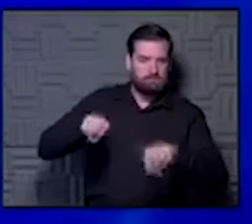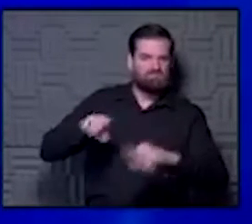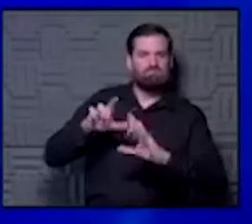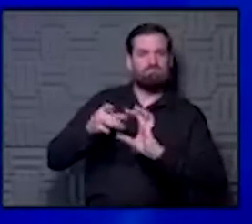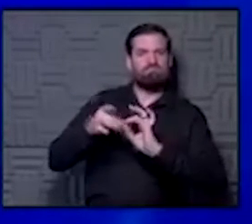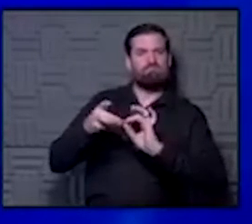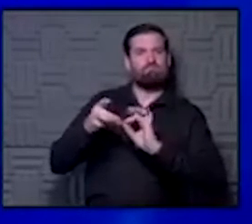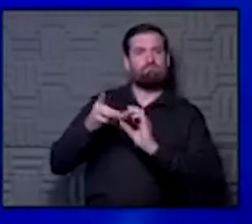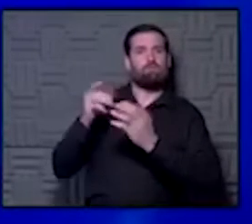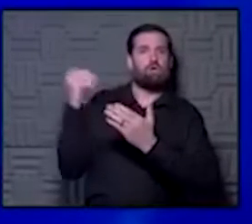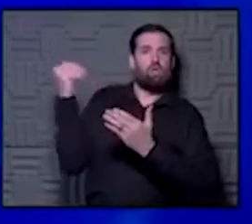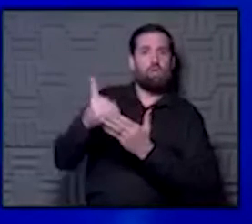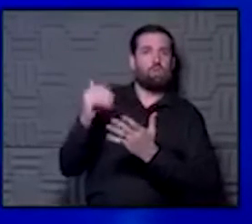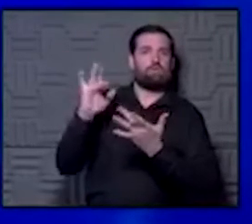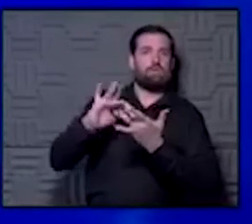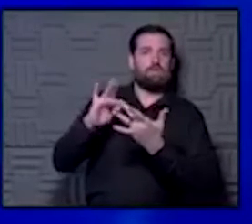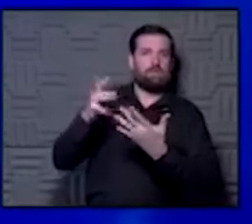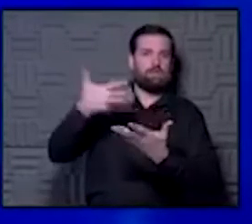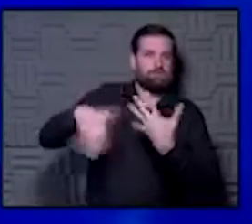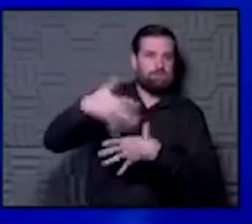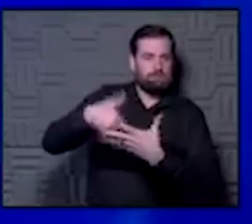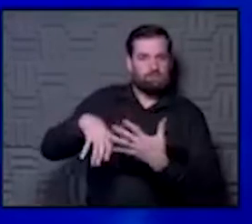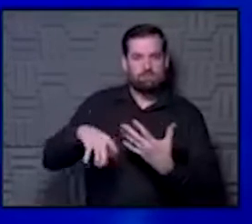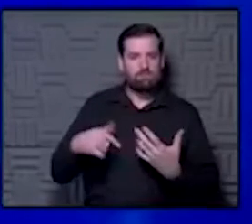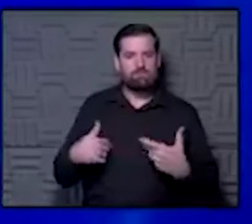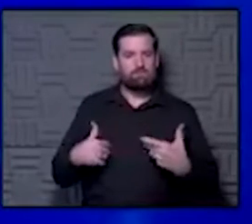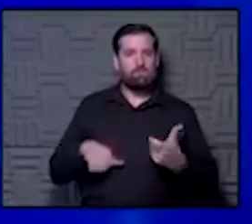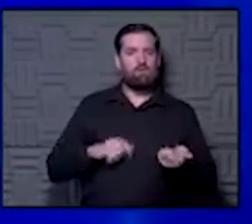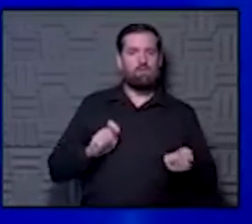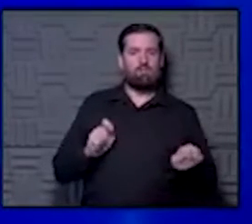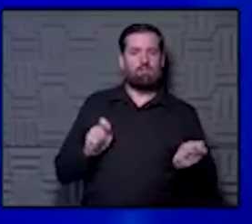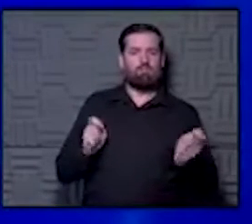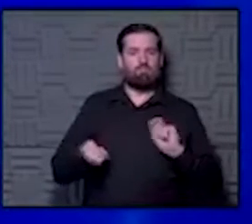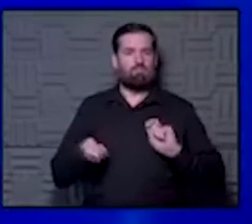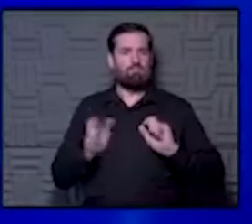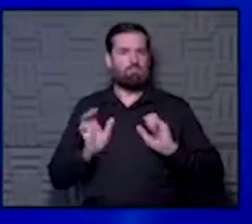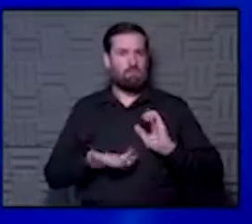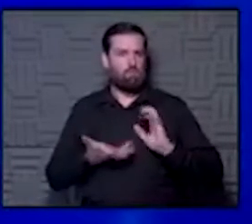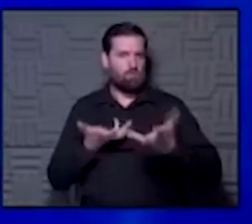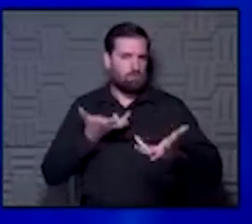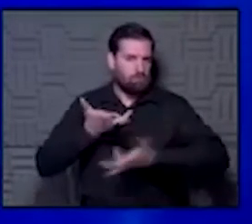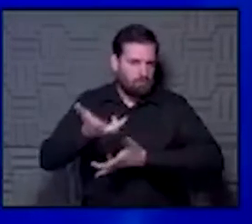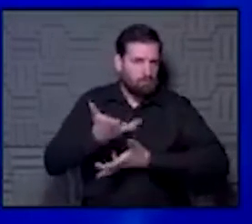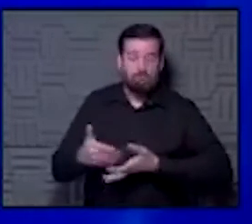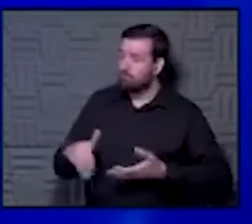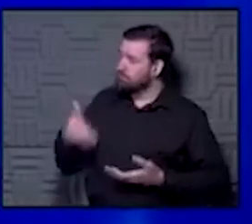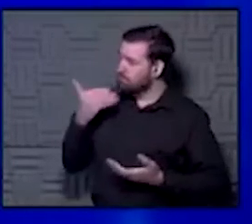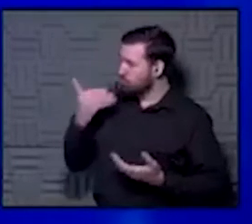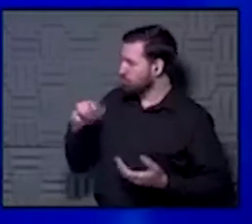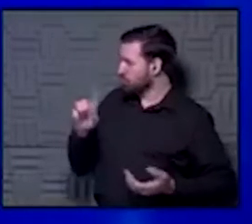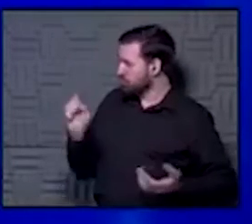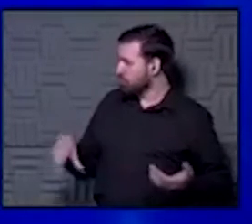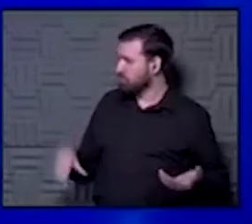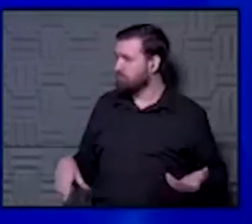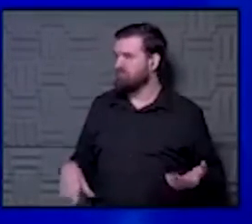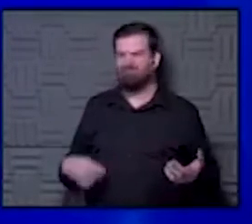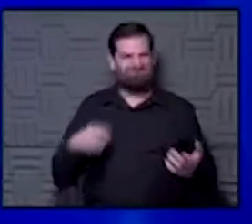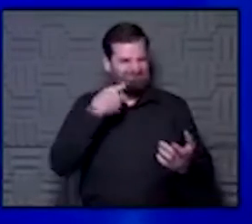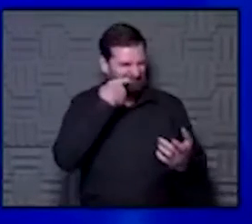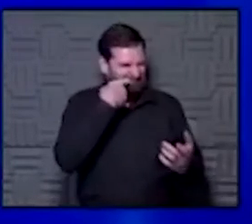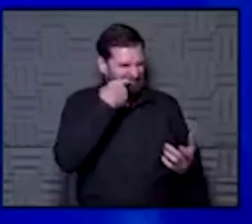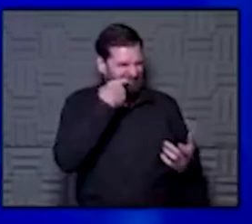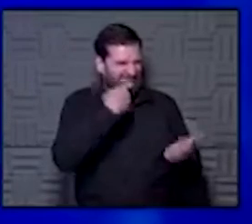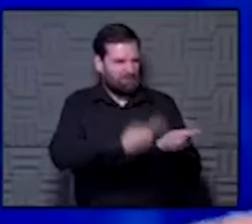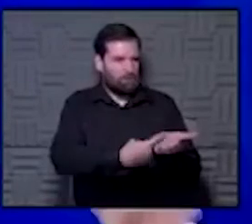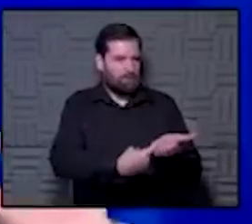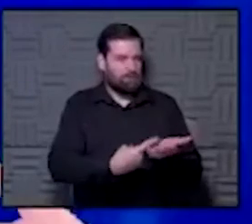contact means, and how should we adjust how we interact, if at all? Yeah, that's a great question. Danny, and I were just talking about that.